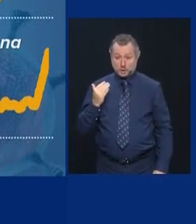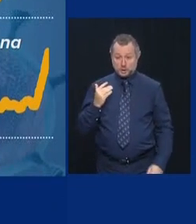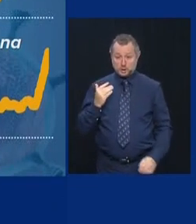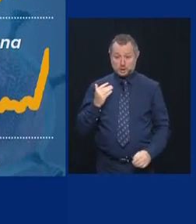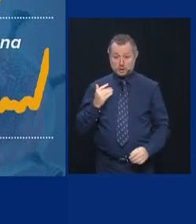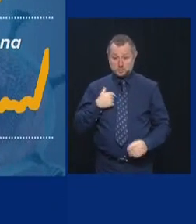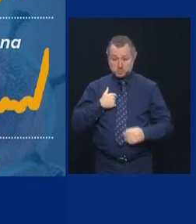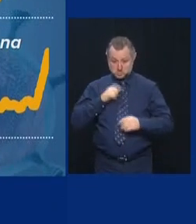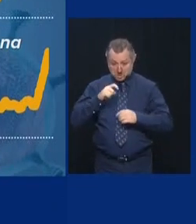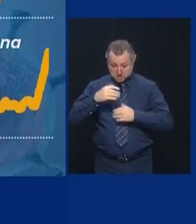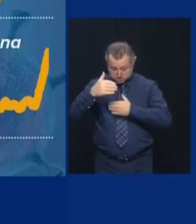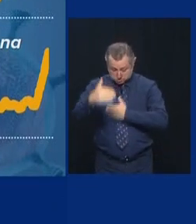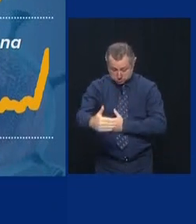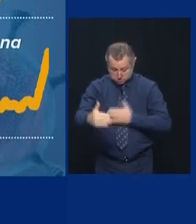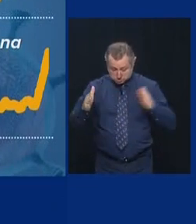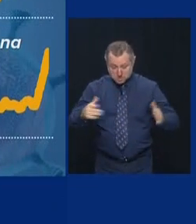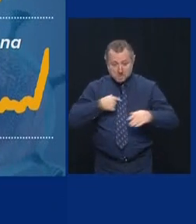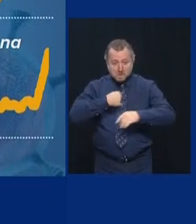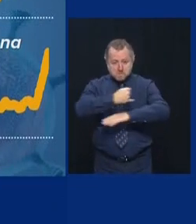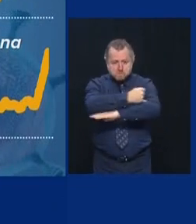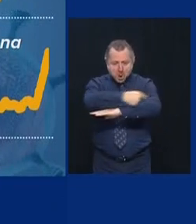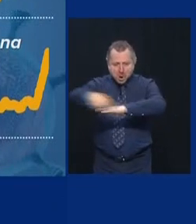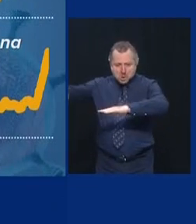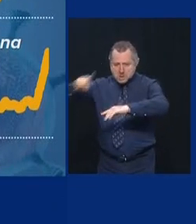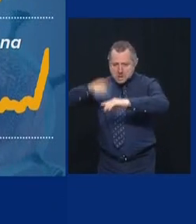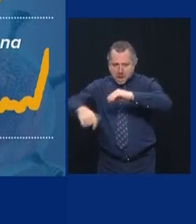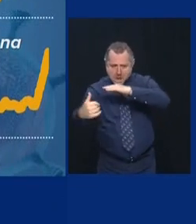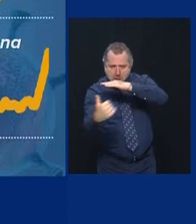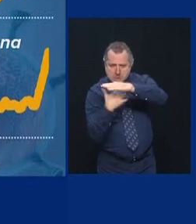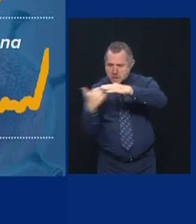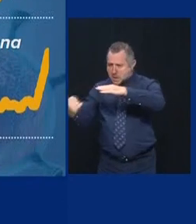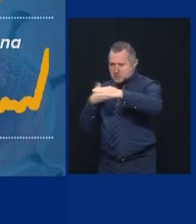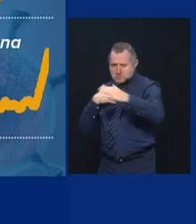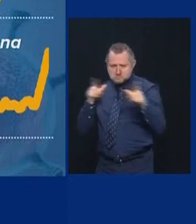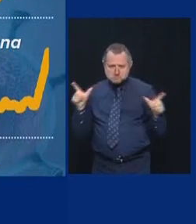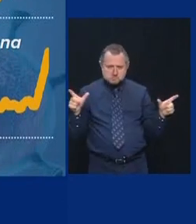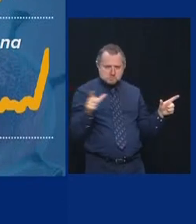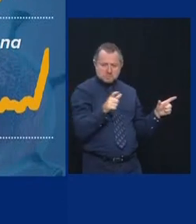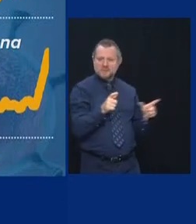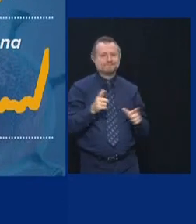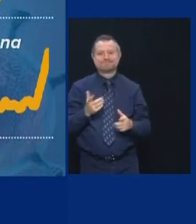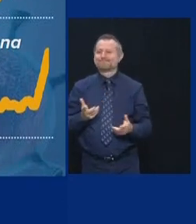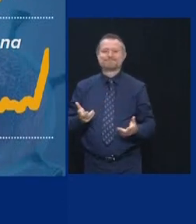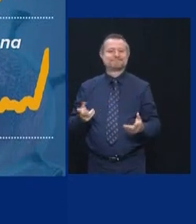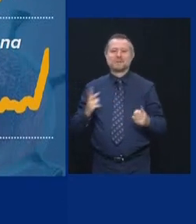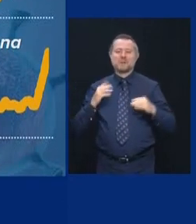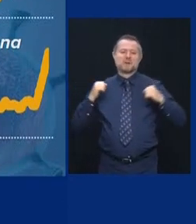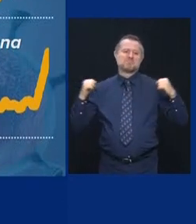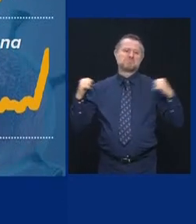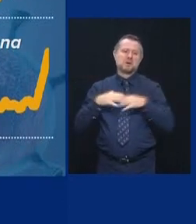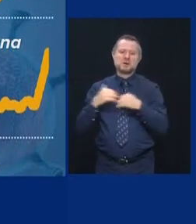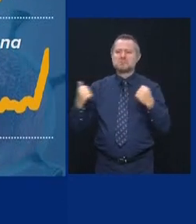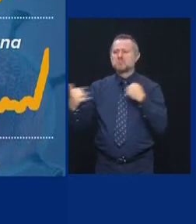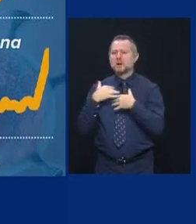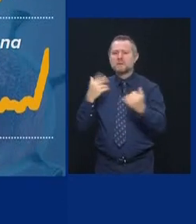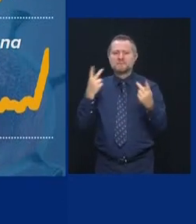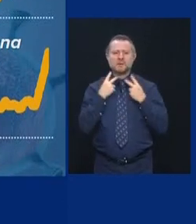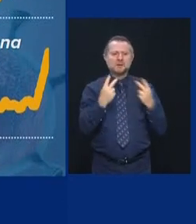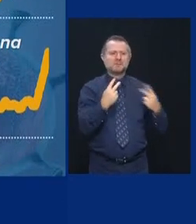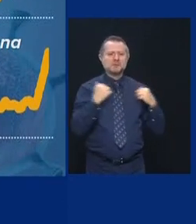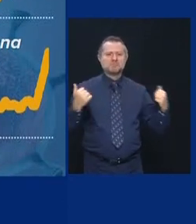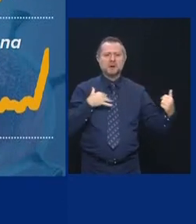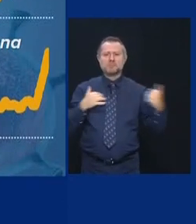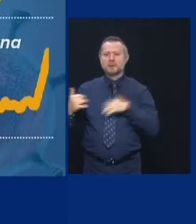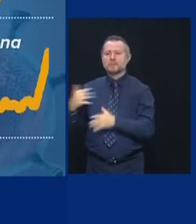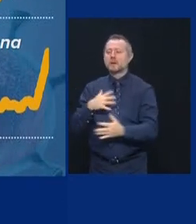in effect. In I know. But people still drive in. It's still water through a screen. People are still coming in on